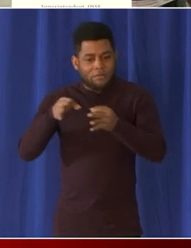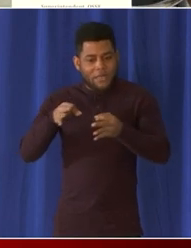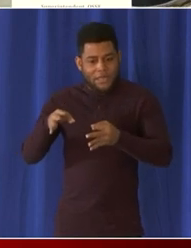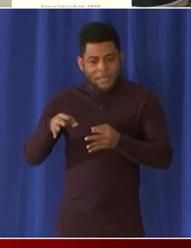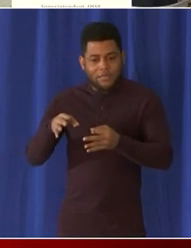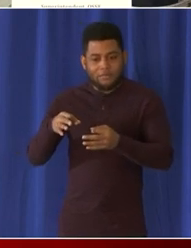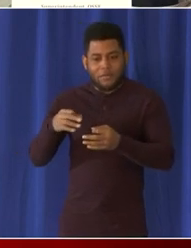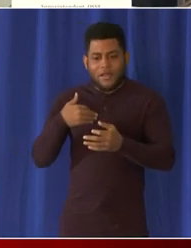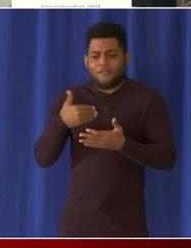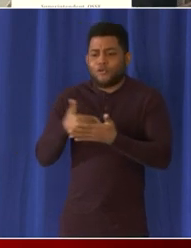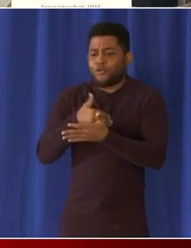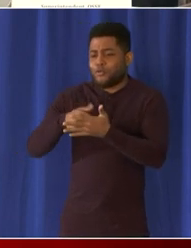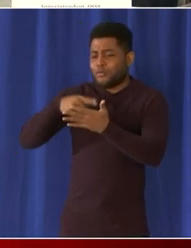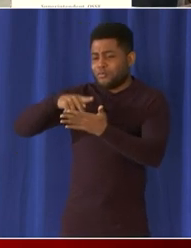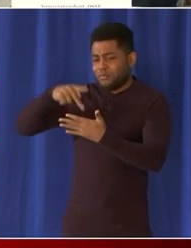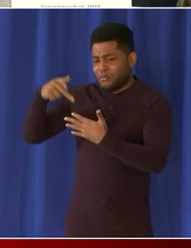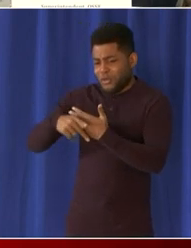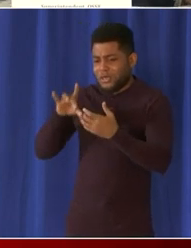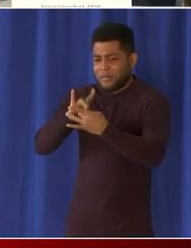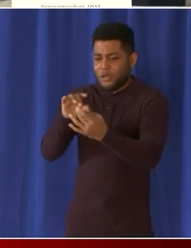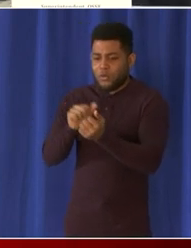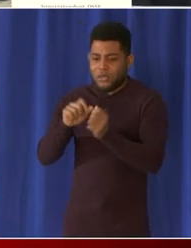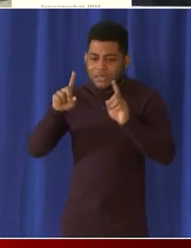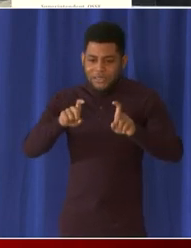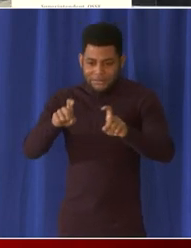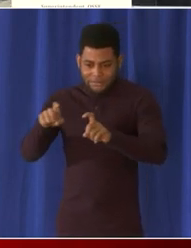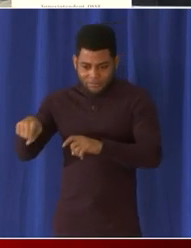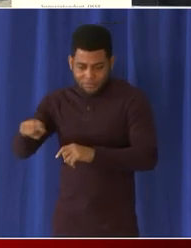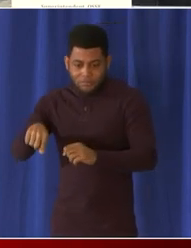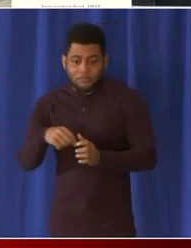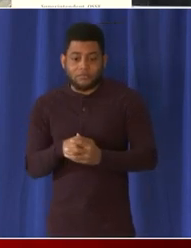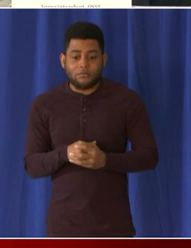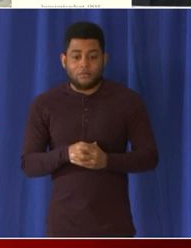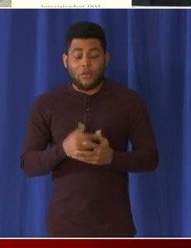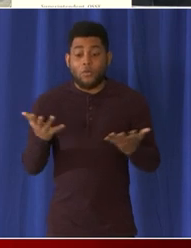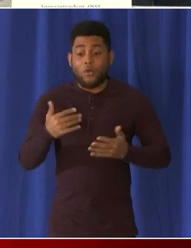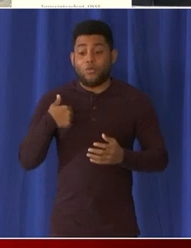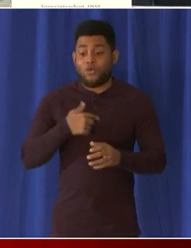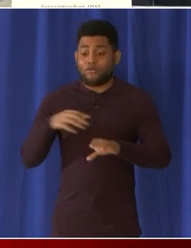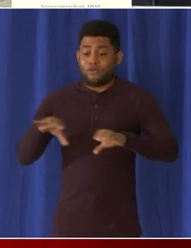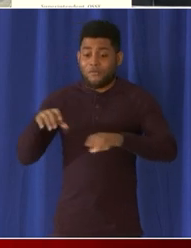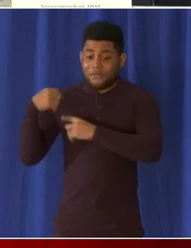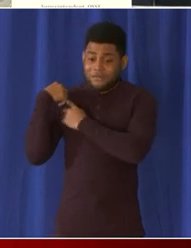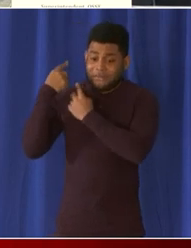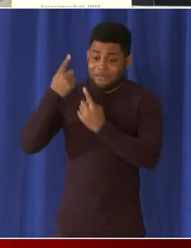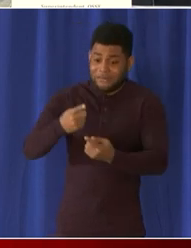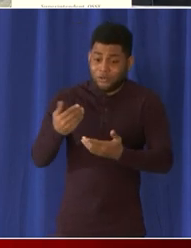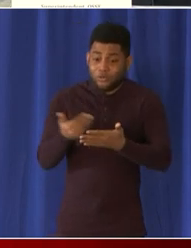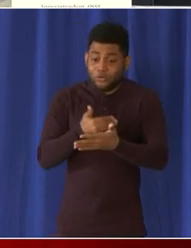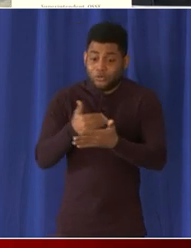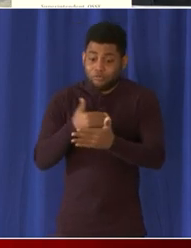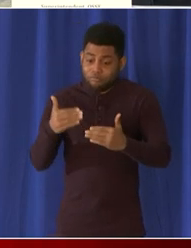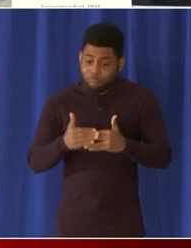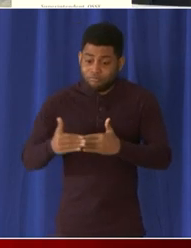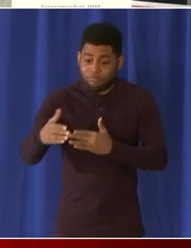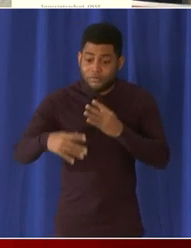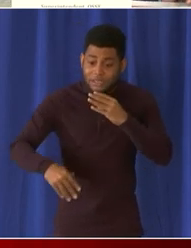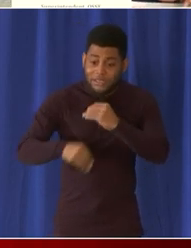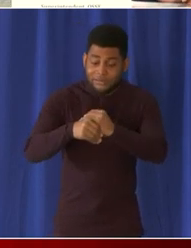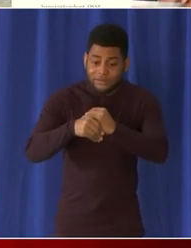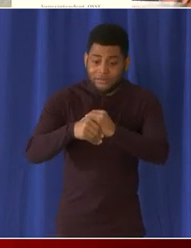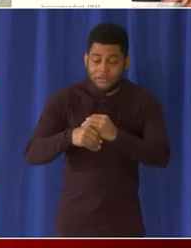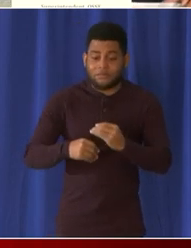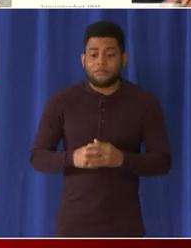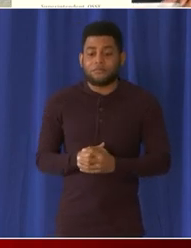of our testing program provide you with updates on what we have done and will continue to do and then walk through some updates that I know